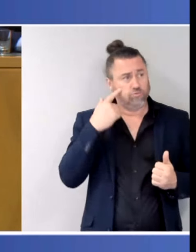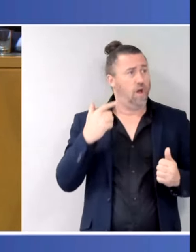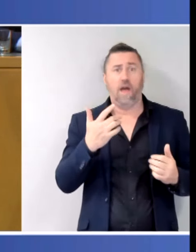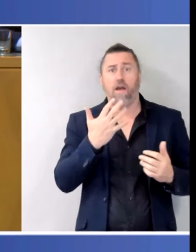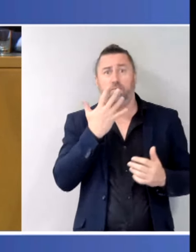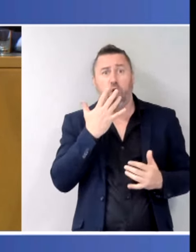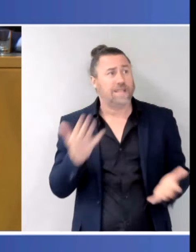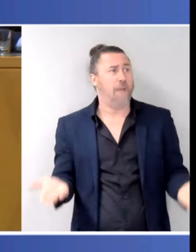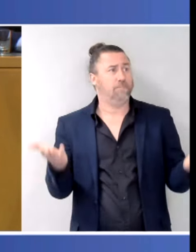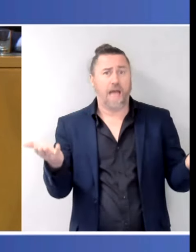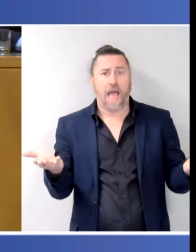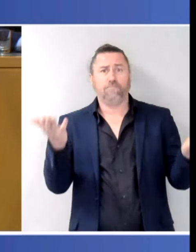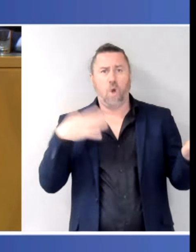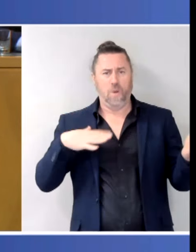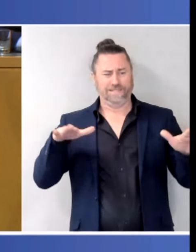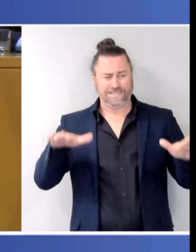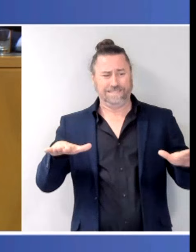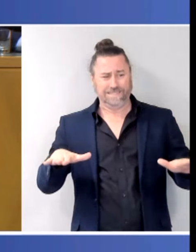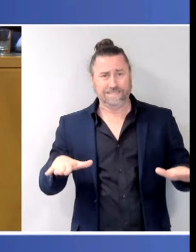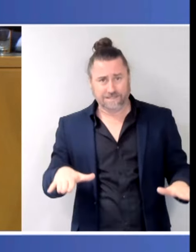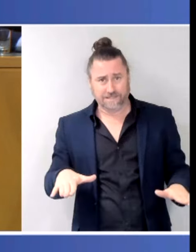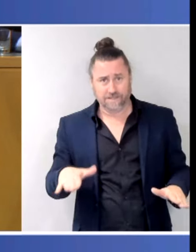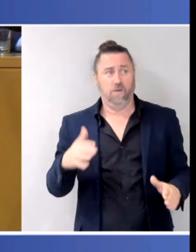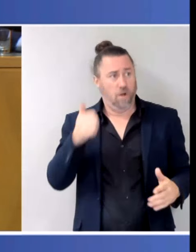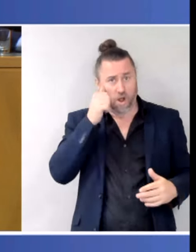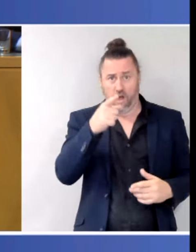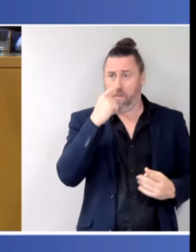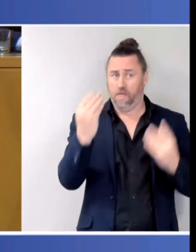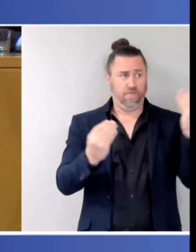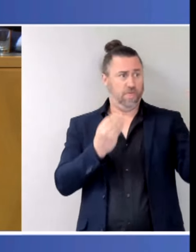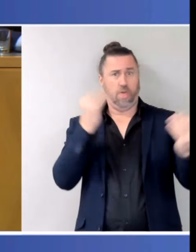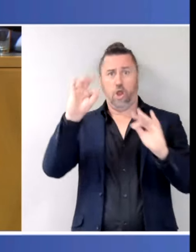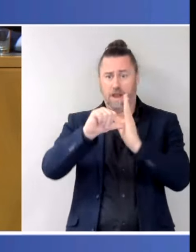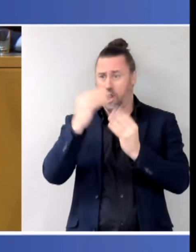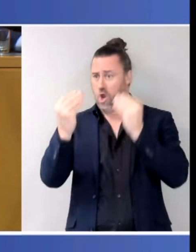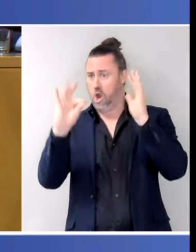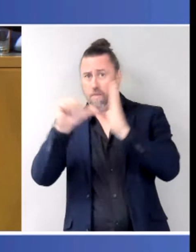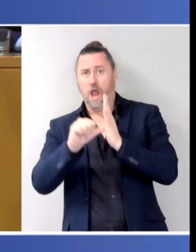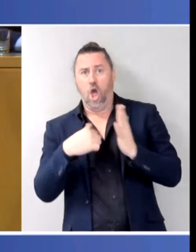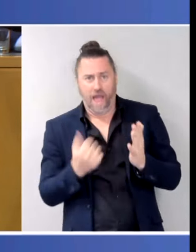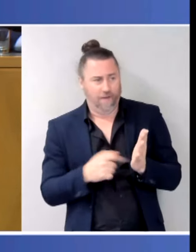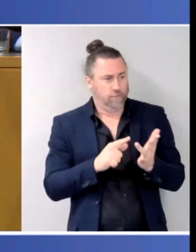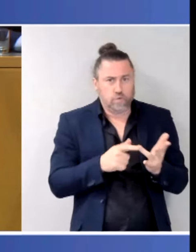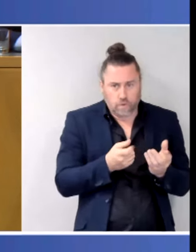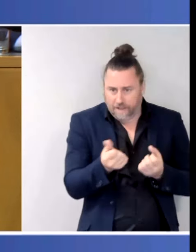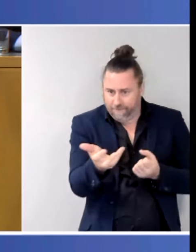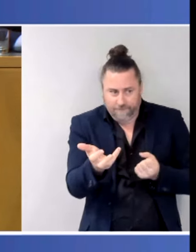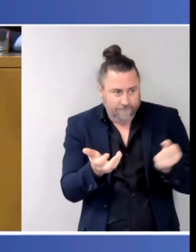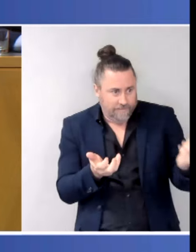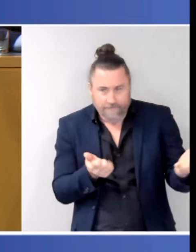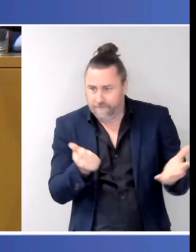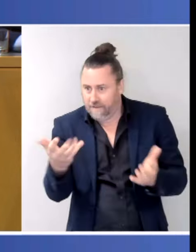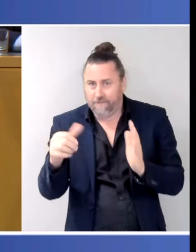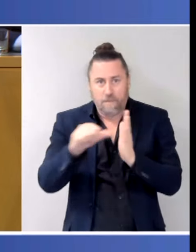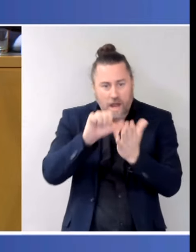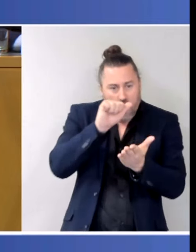design our cost of living relief for people under pressure in a way that contributes to that downward pressure